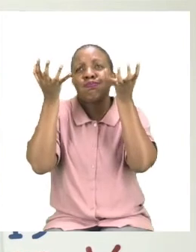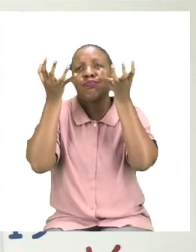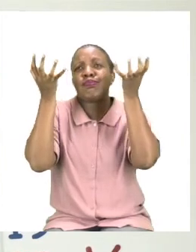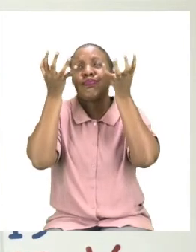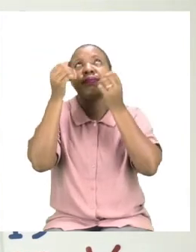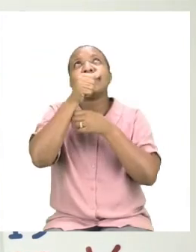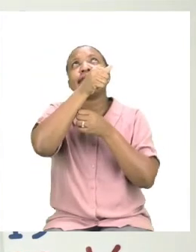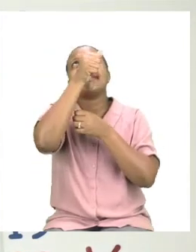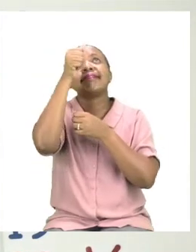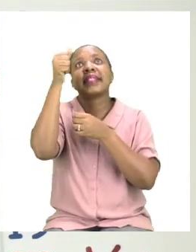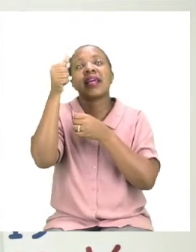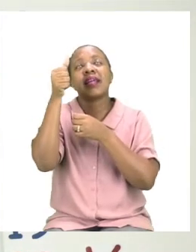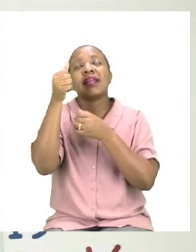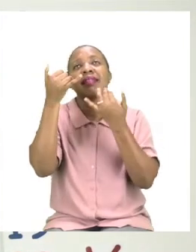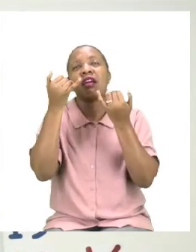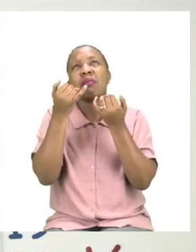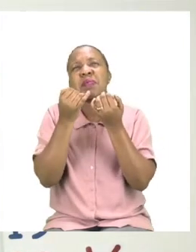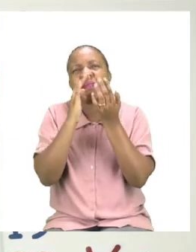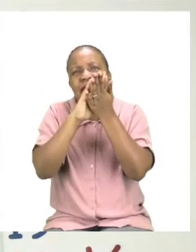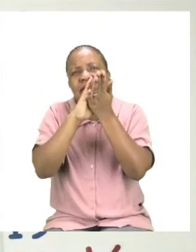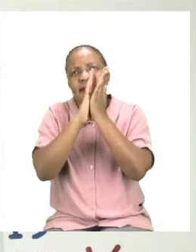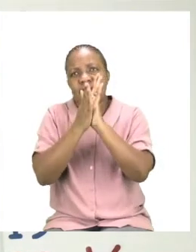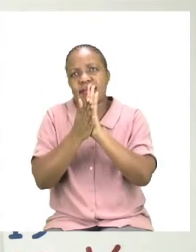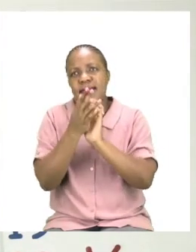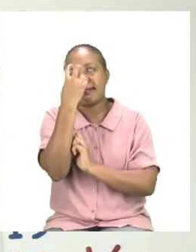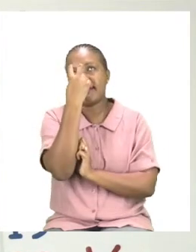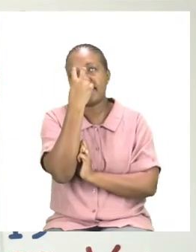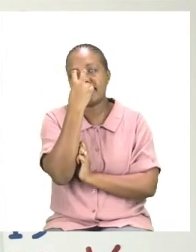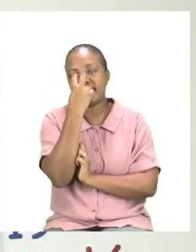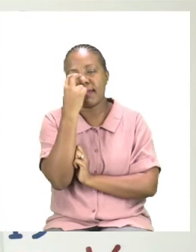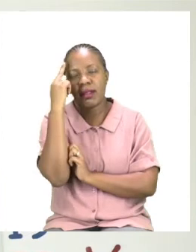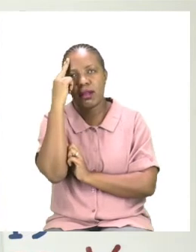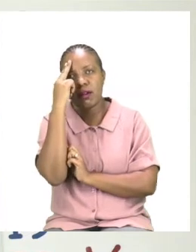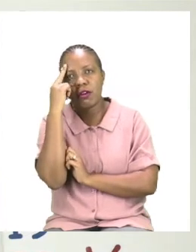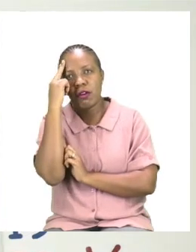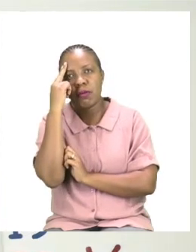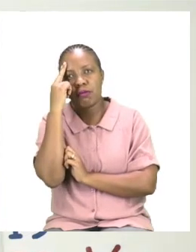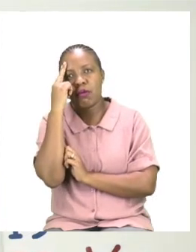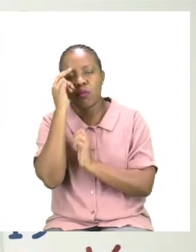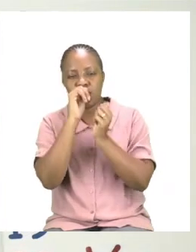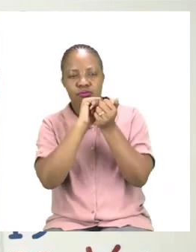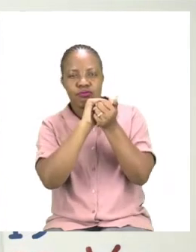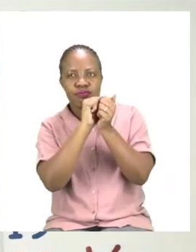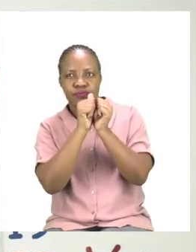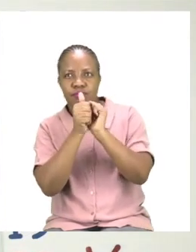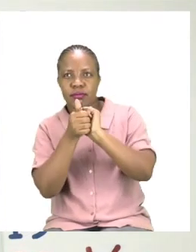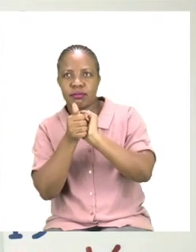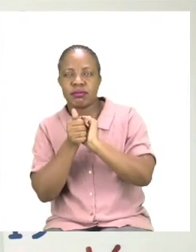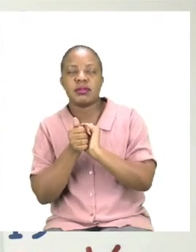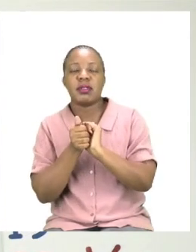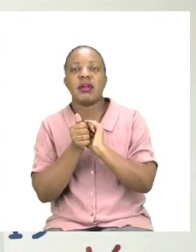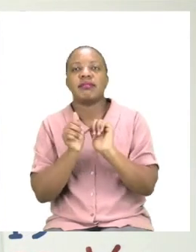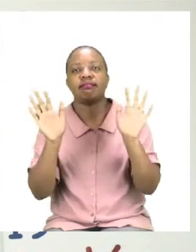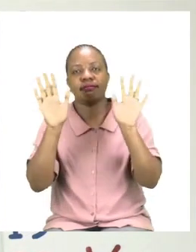grey clouds to show that they have changed colour. Most of the time our clouds are white.